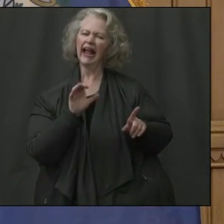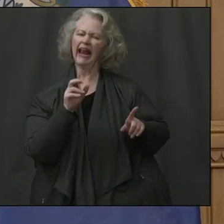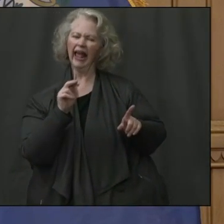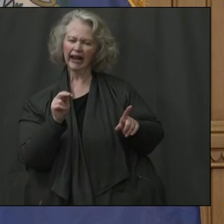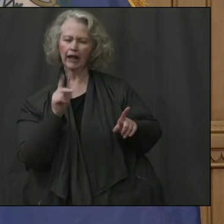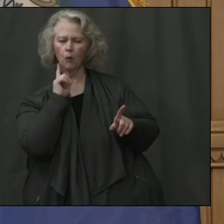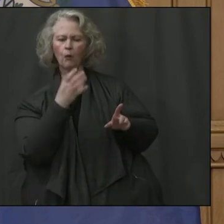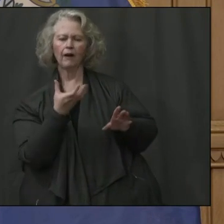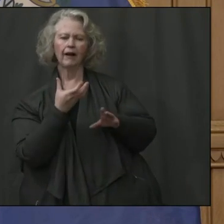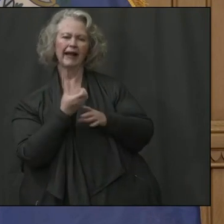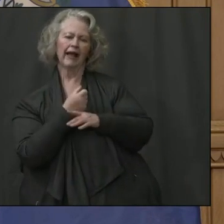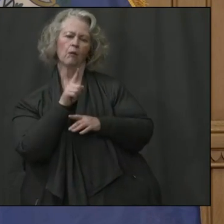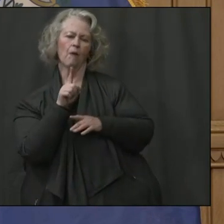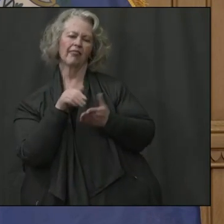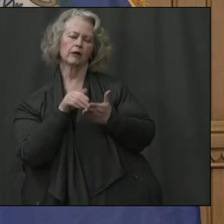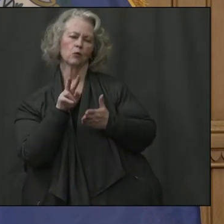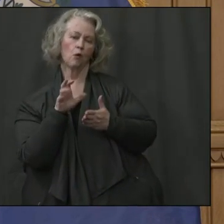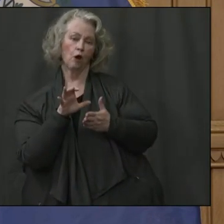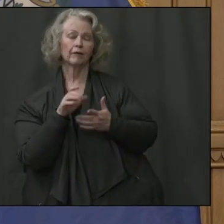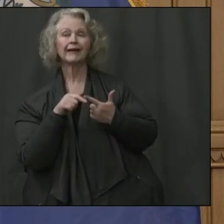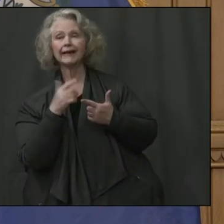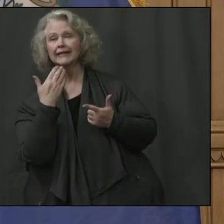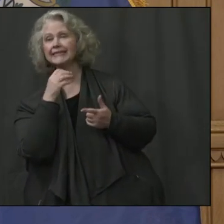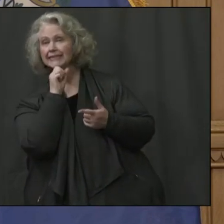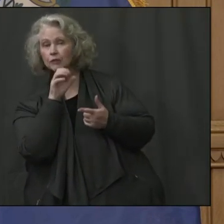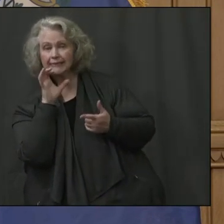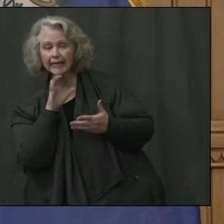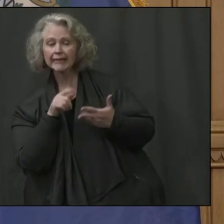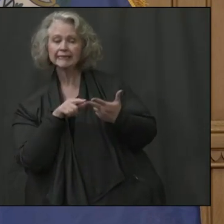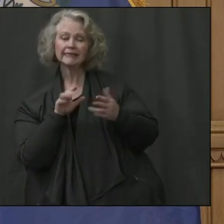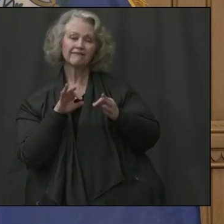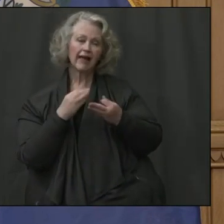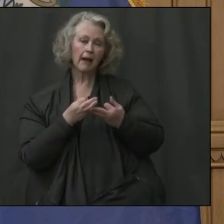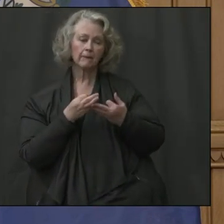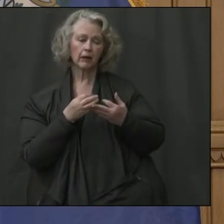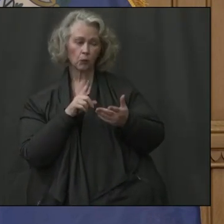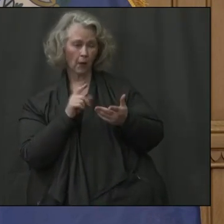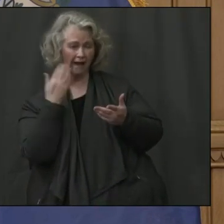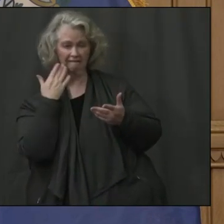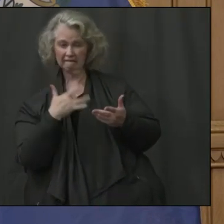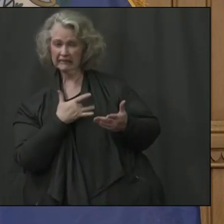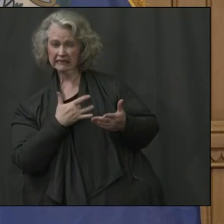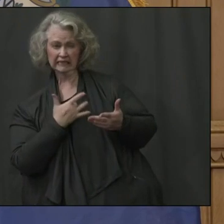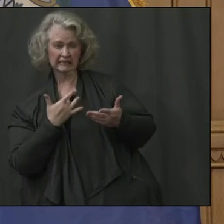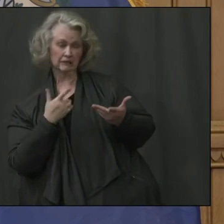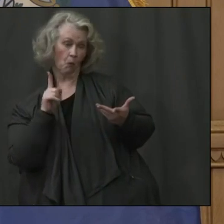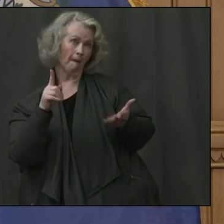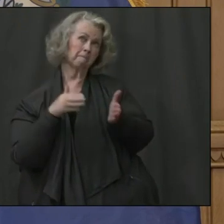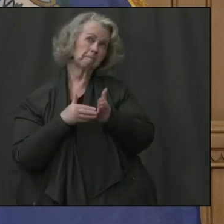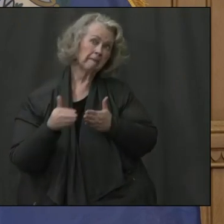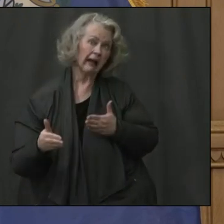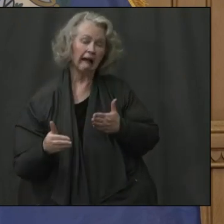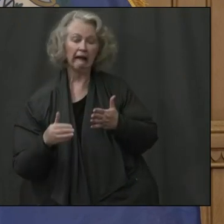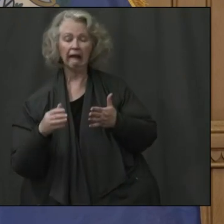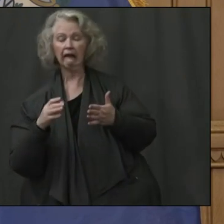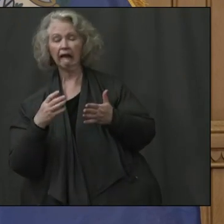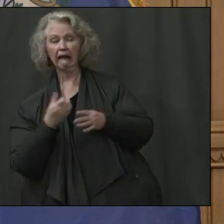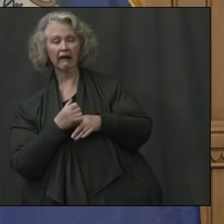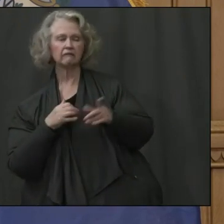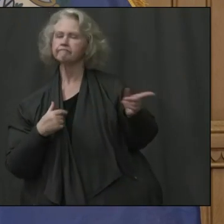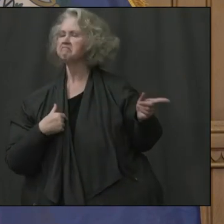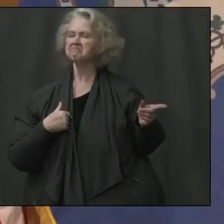citizens will get it, families, et cetera. Um, do you have a rollout on that? Not at this time. million people get a check for $1,200?